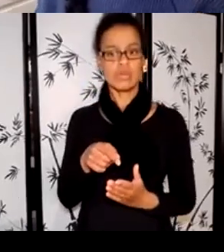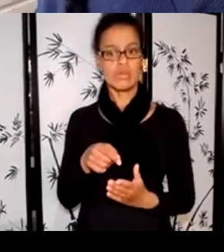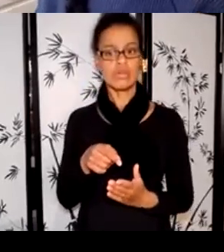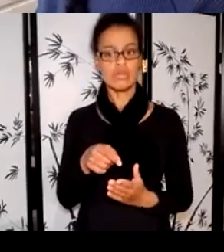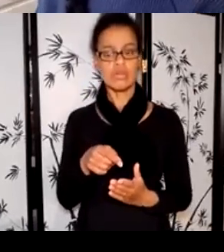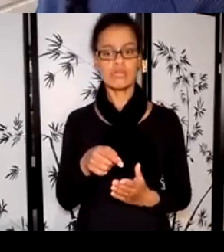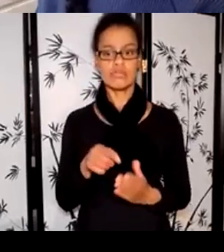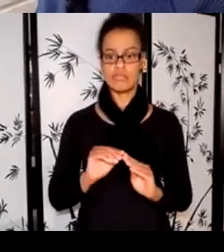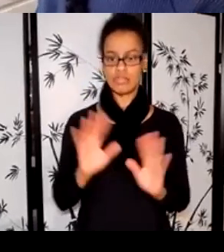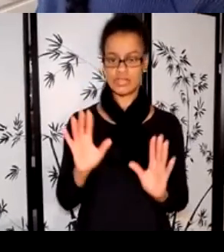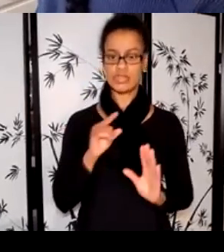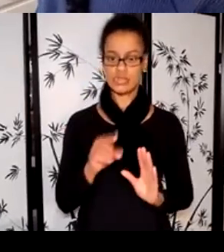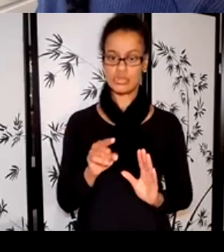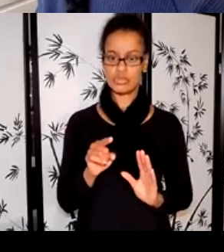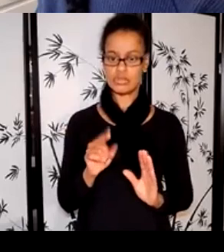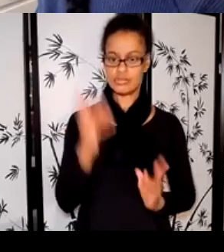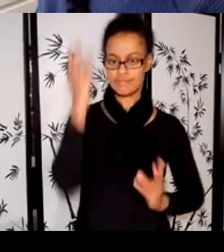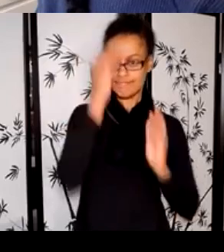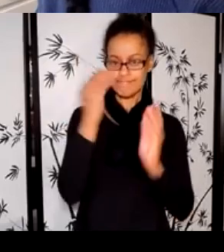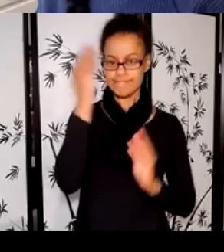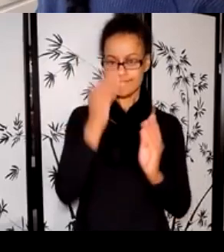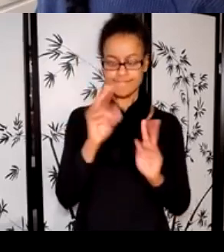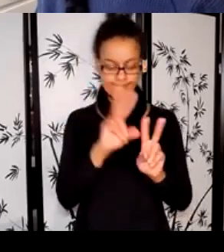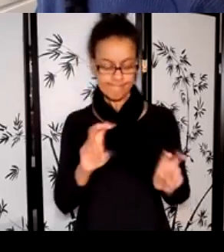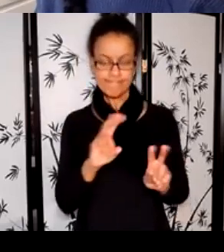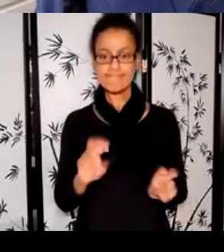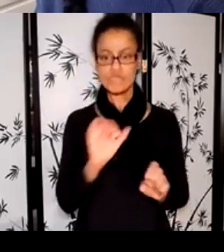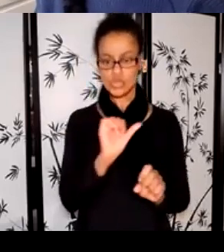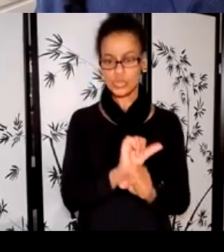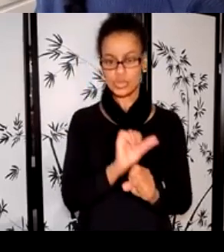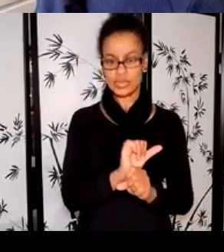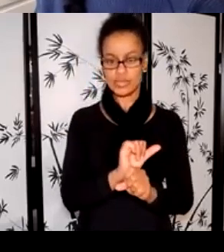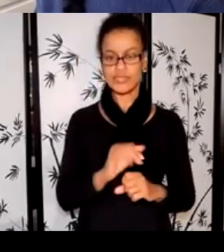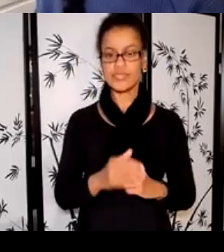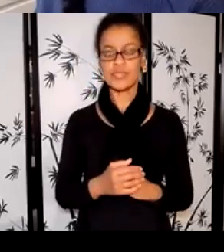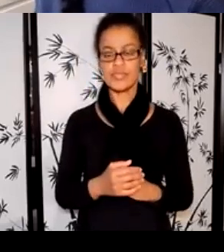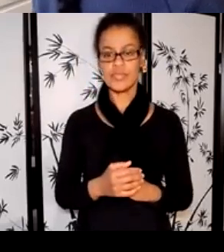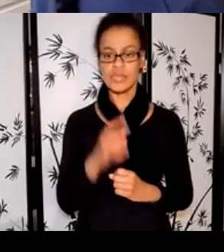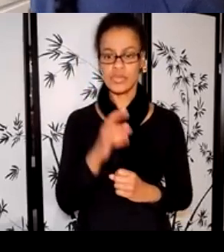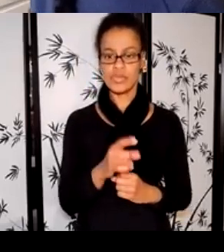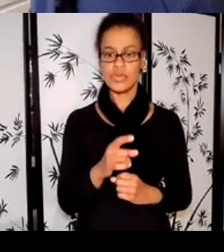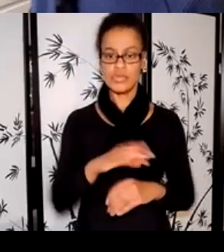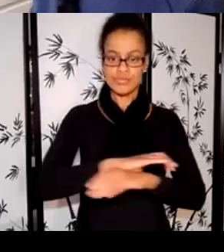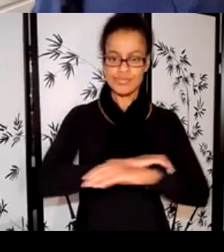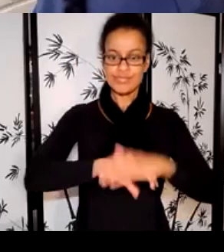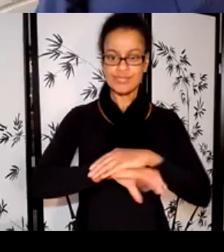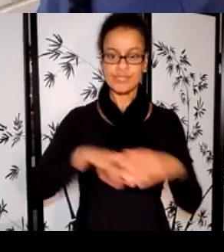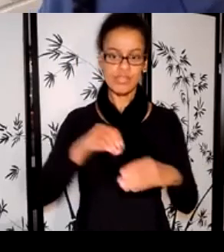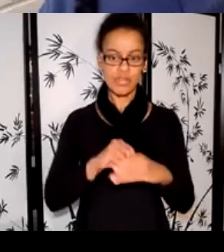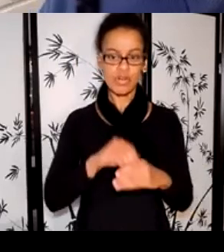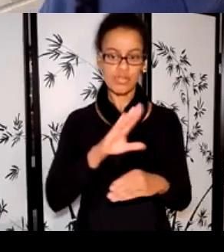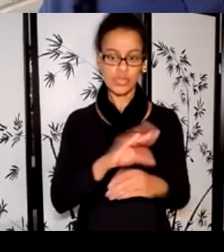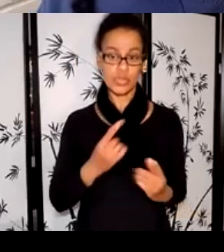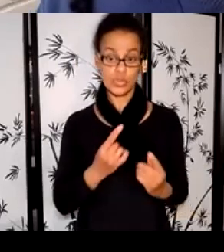your work. It creates an opportunity to see how an investment in your practice might in fact leverage you into finding